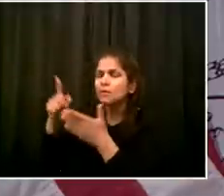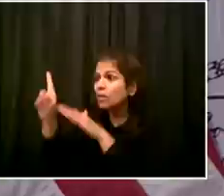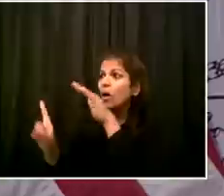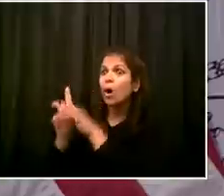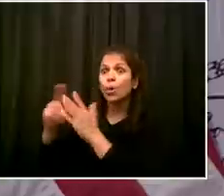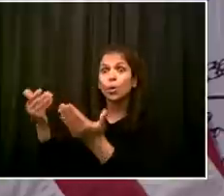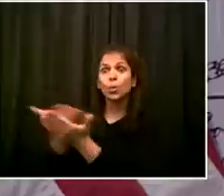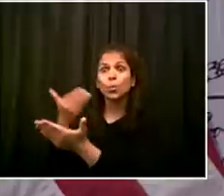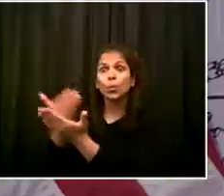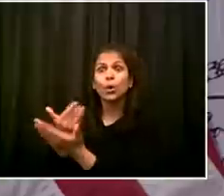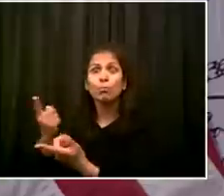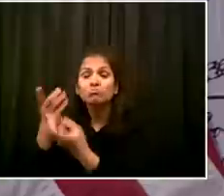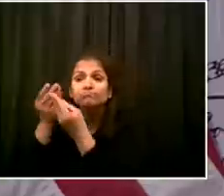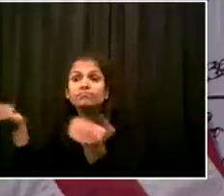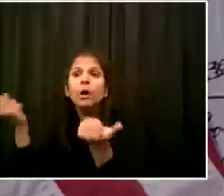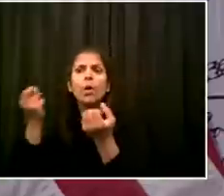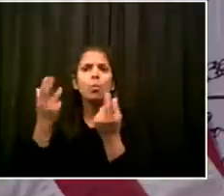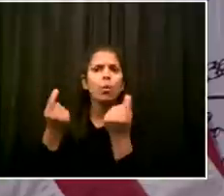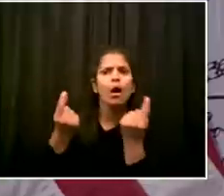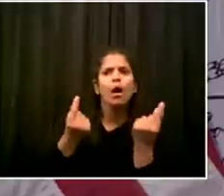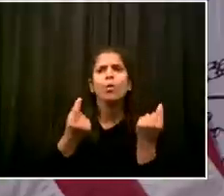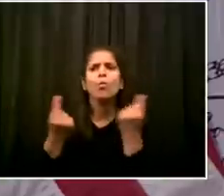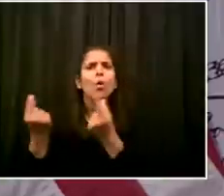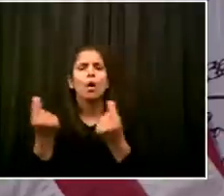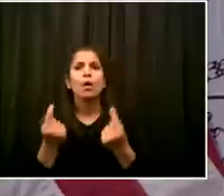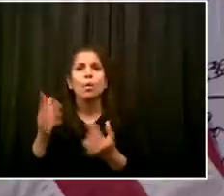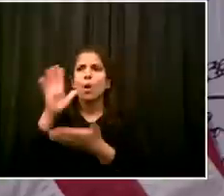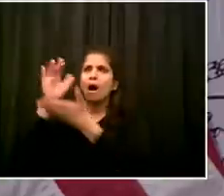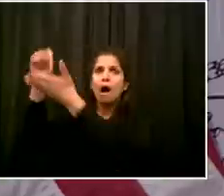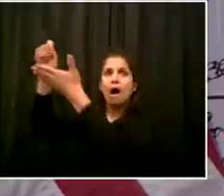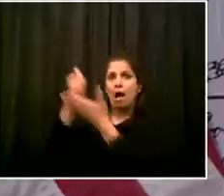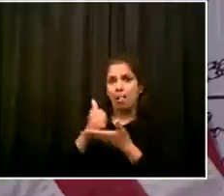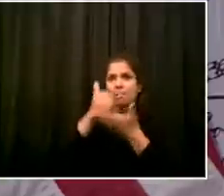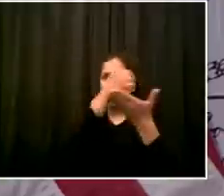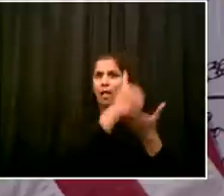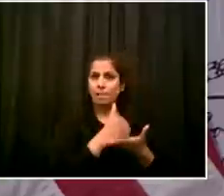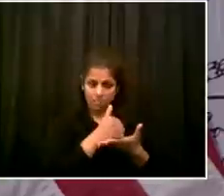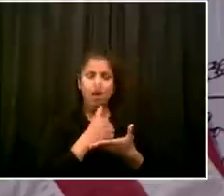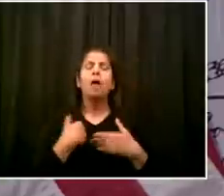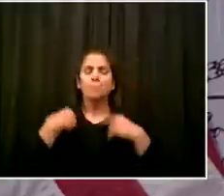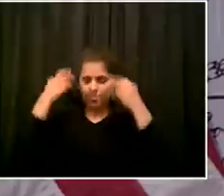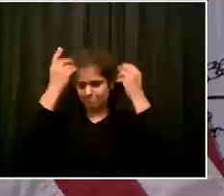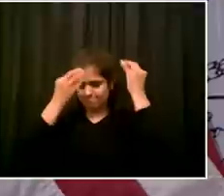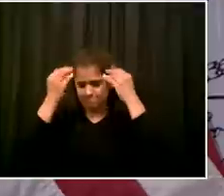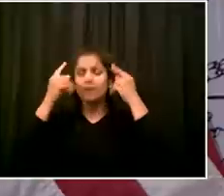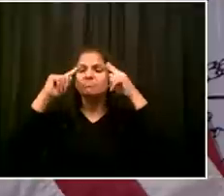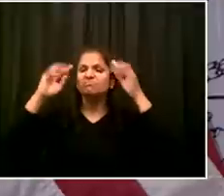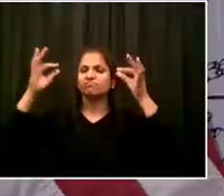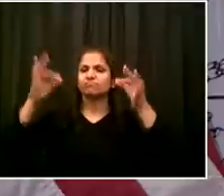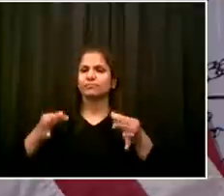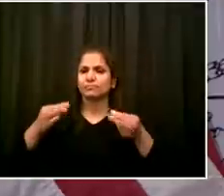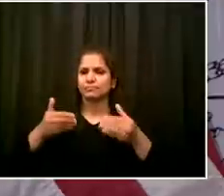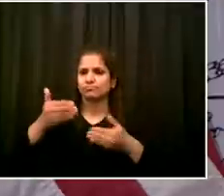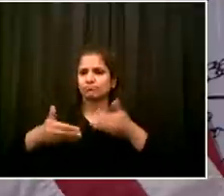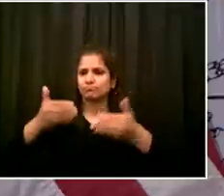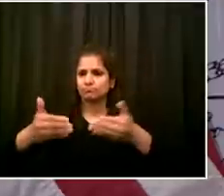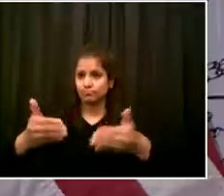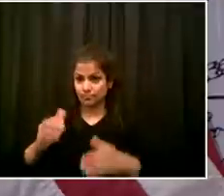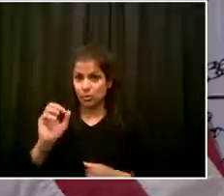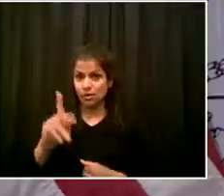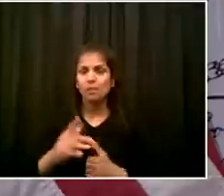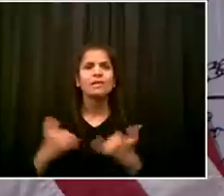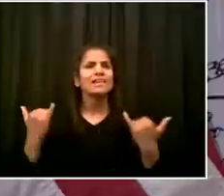my absolute focus now is how do we keep people safe right now, and how do we make the right moves going forward, and how do we avoid that boomerang? So